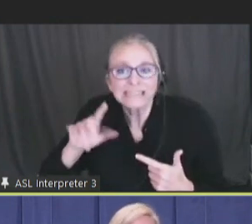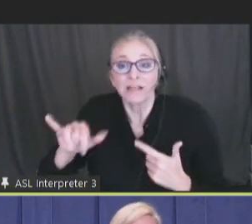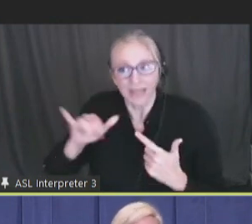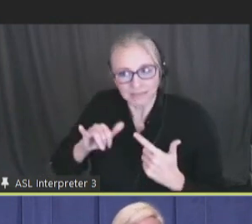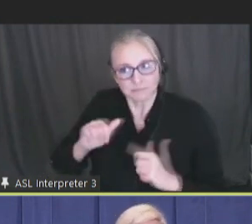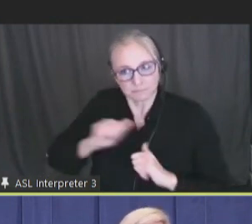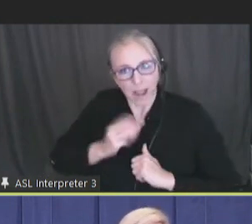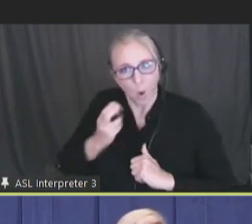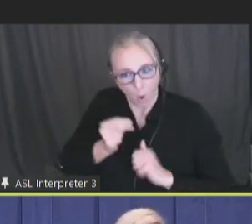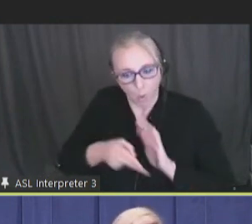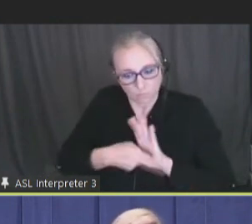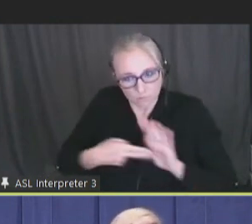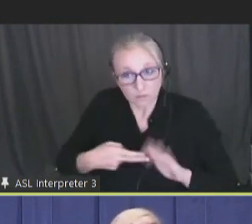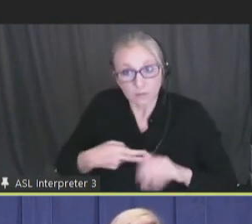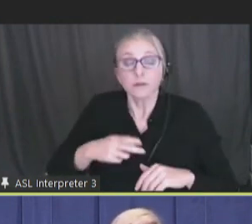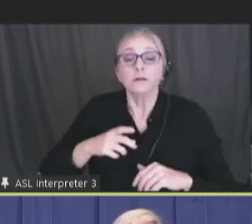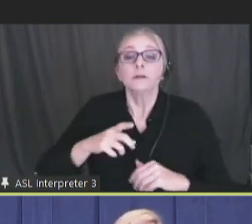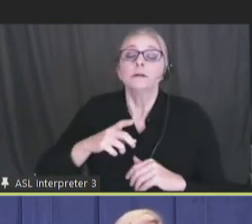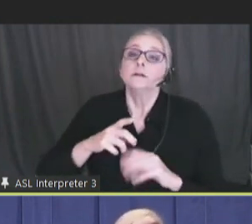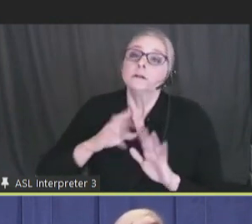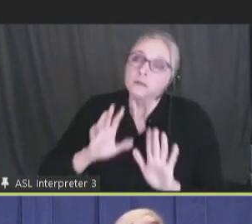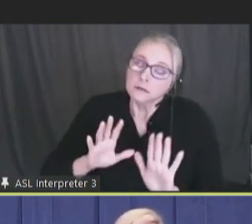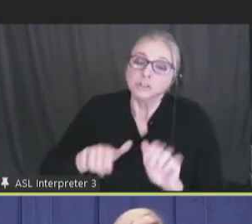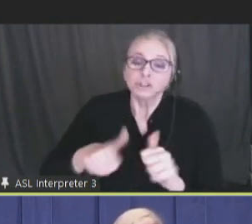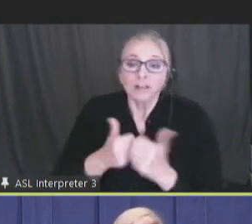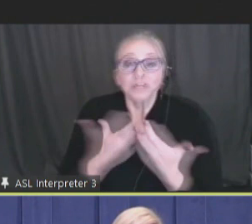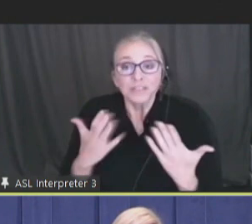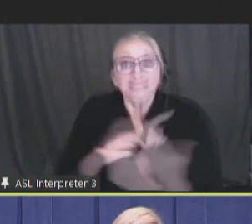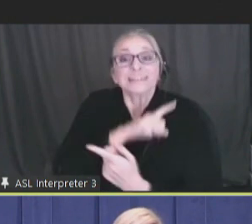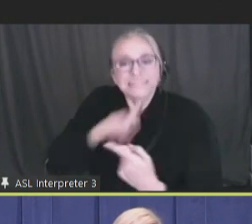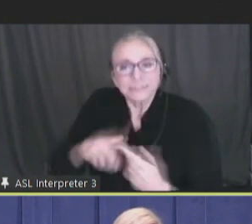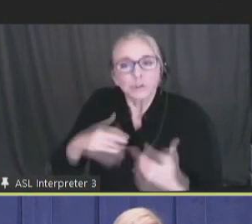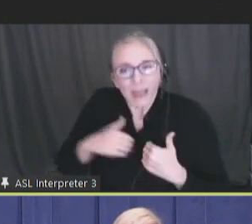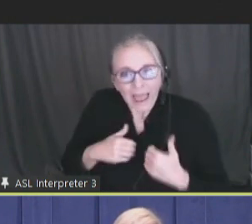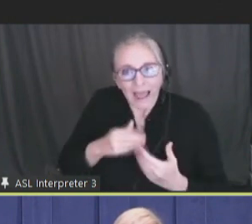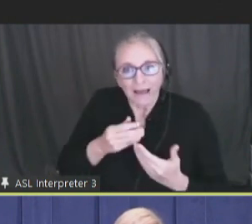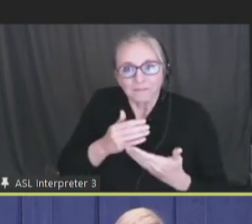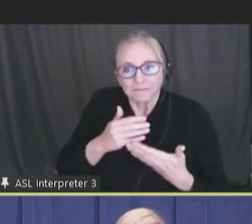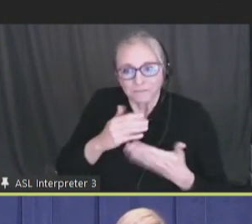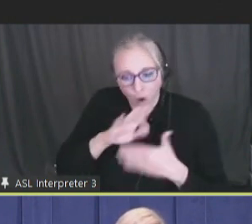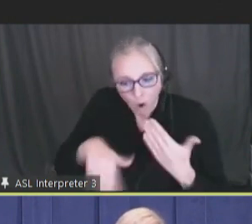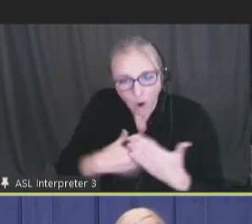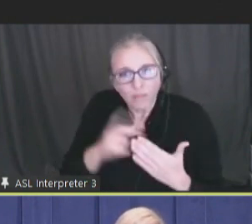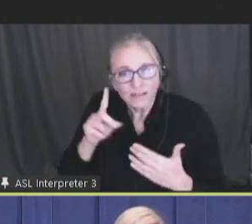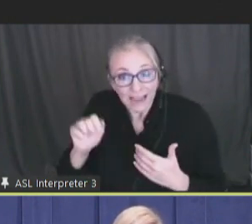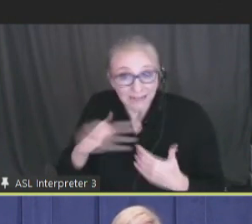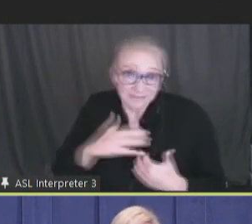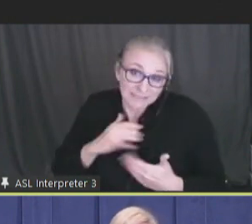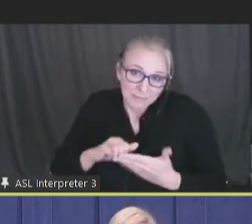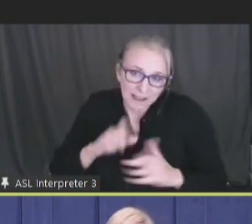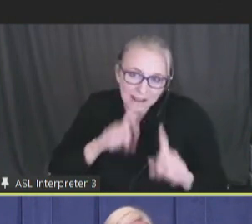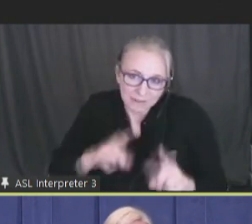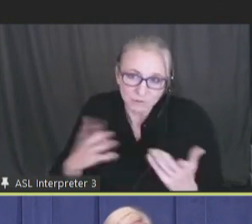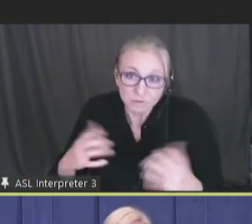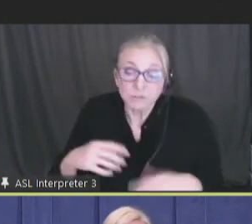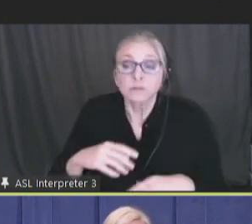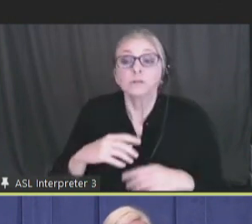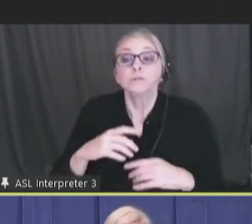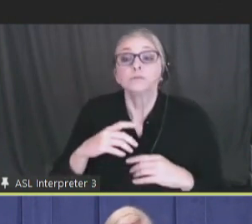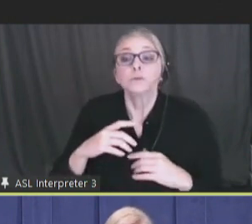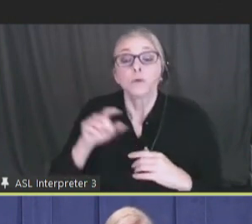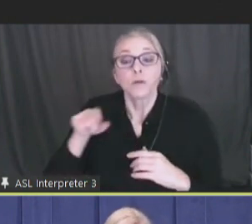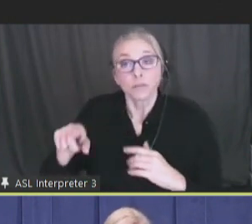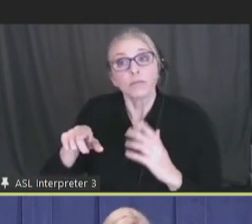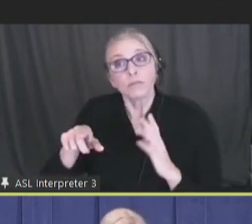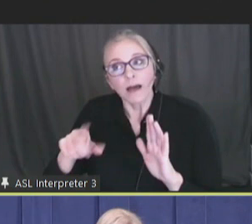So, I think it is a challenging thing to do until you have the data, is my answer, right? And so, that part of,